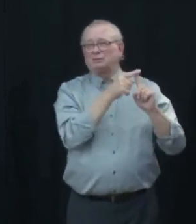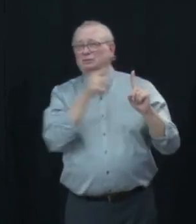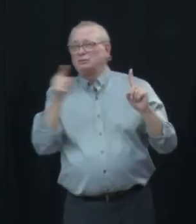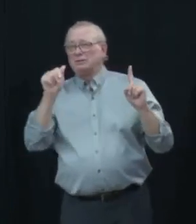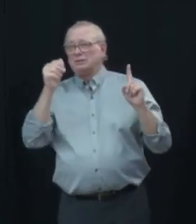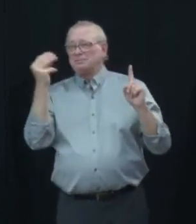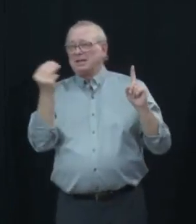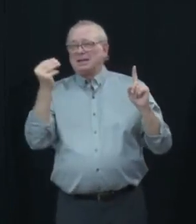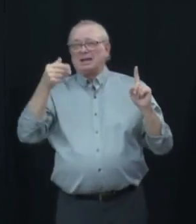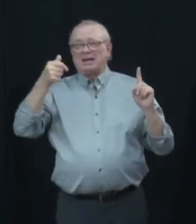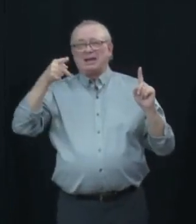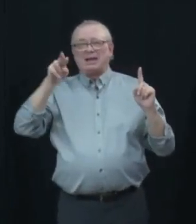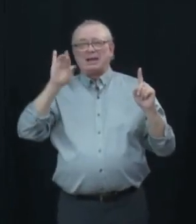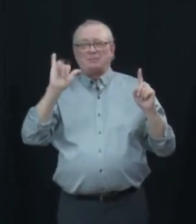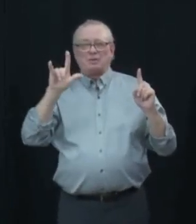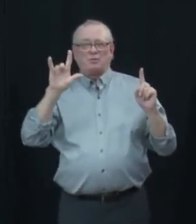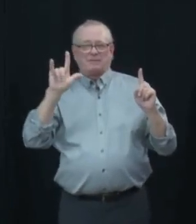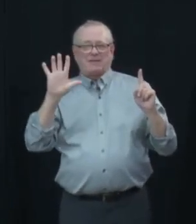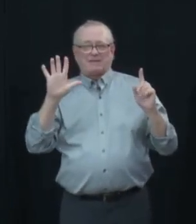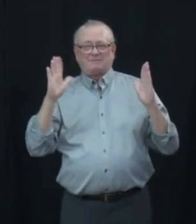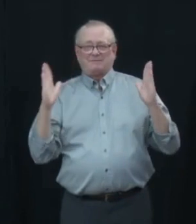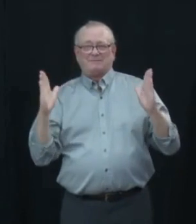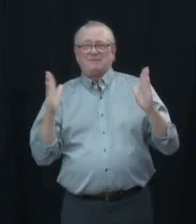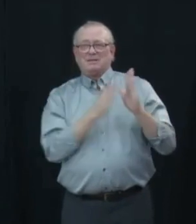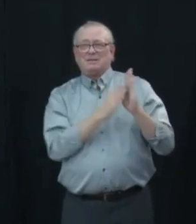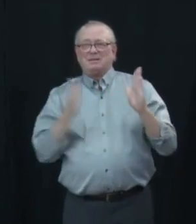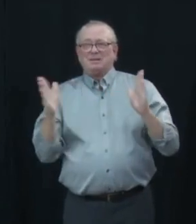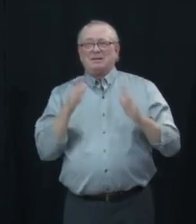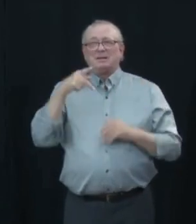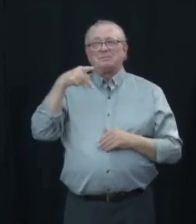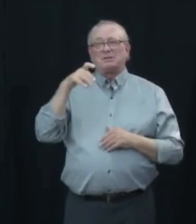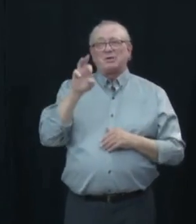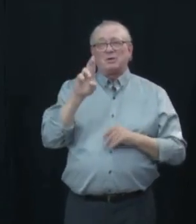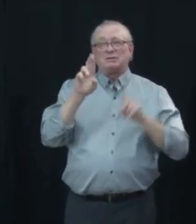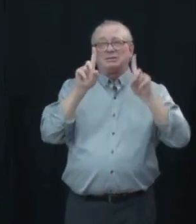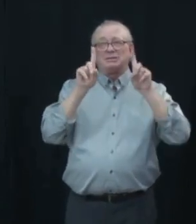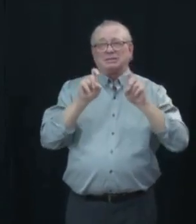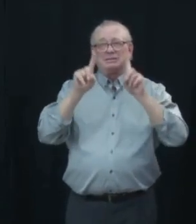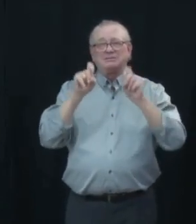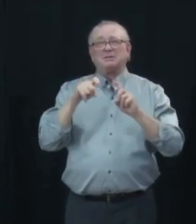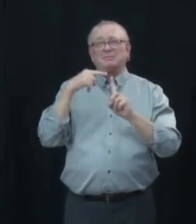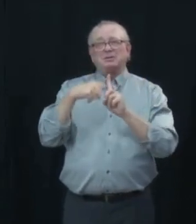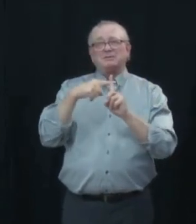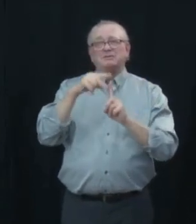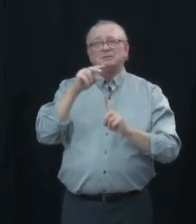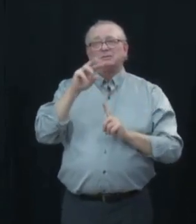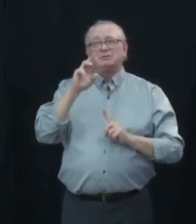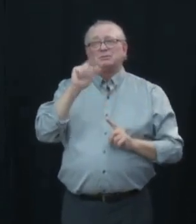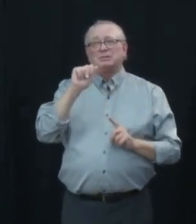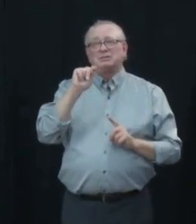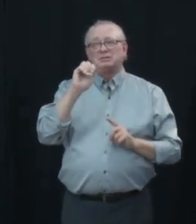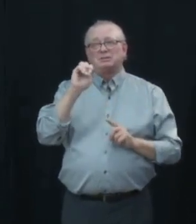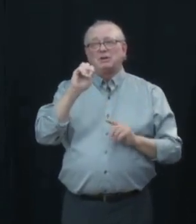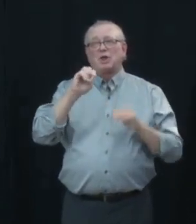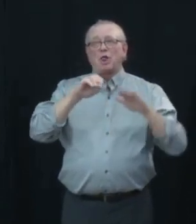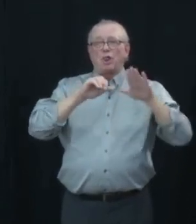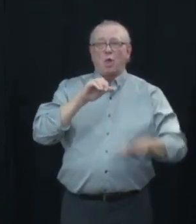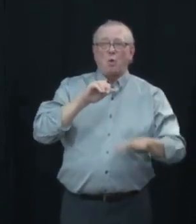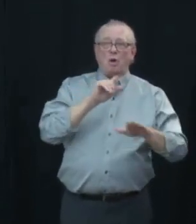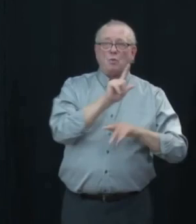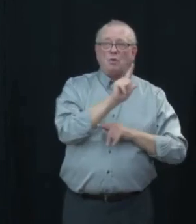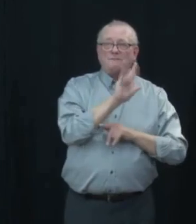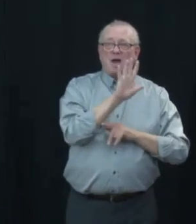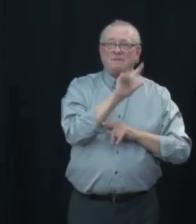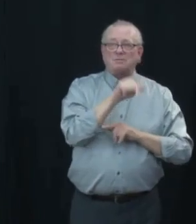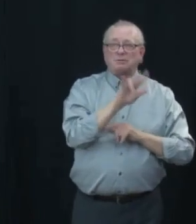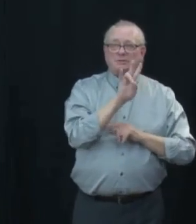to 30.6 percent with an average of 25.7 for the week this is stable from the previous week